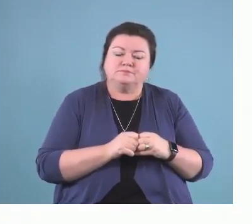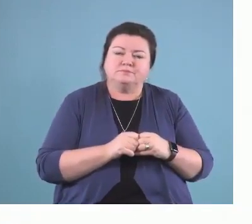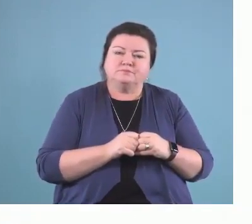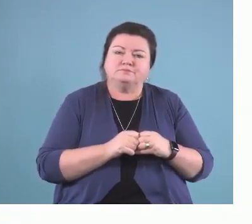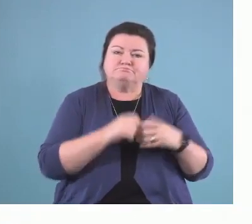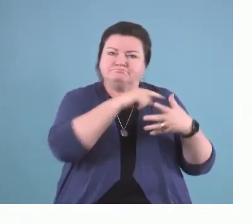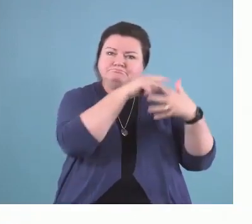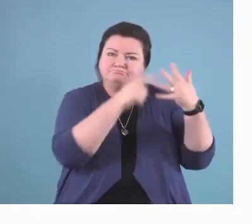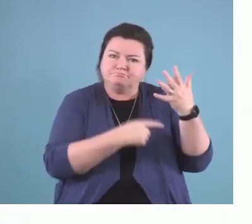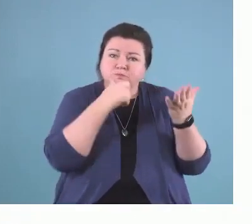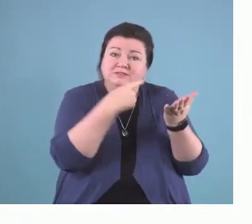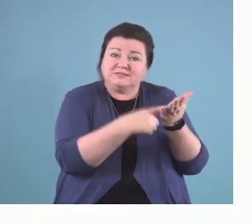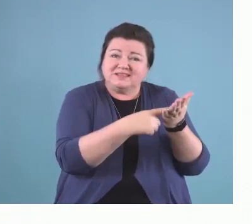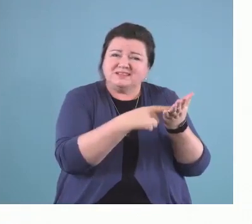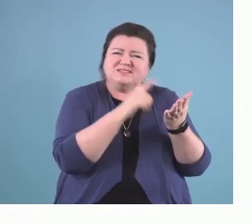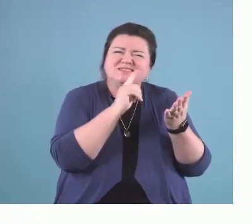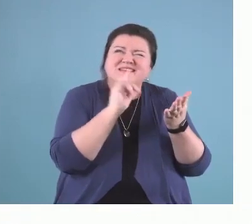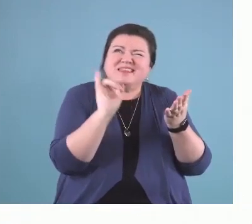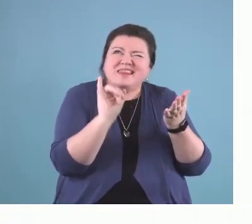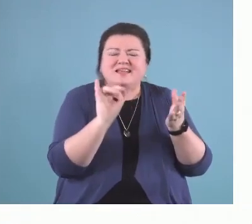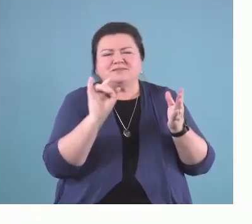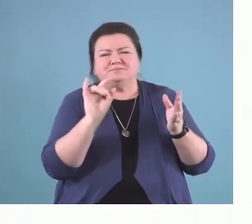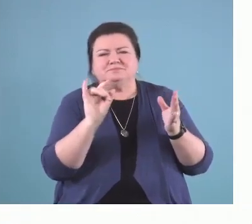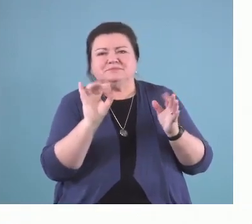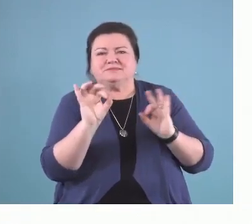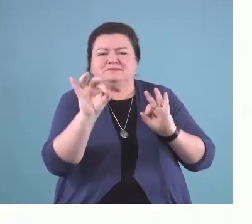really are just an introduction to this topic.